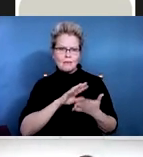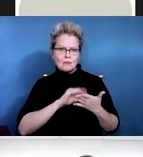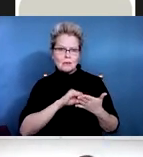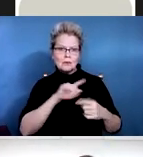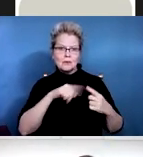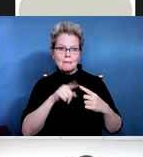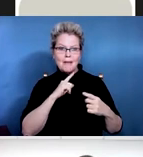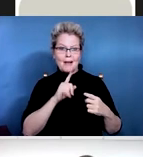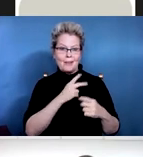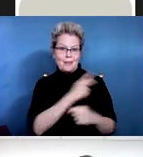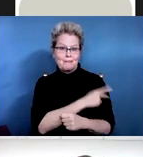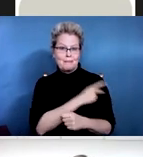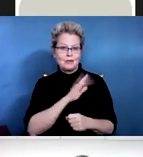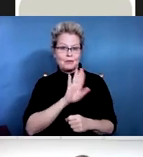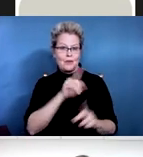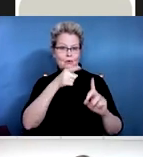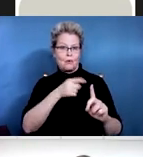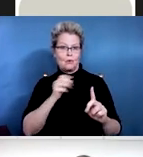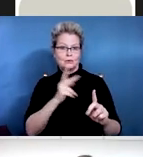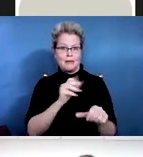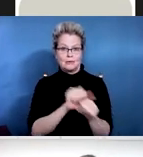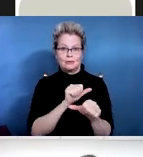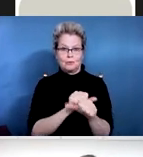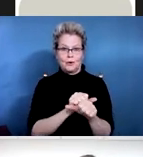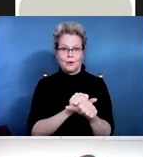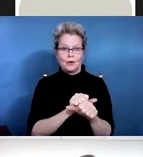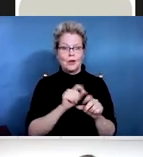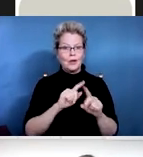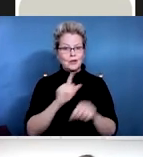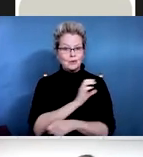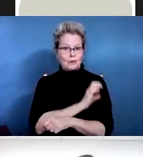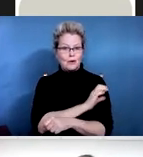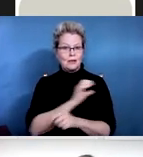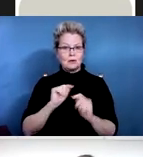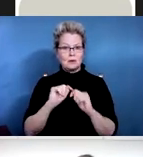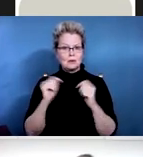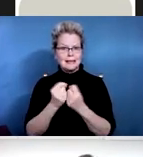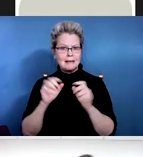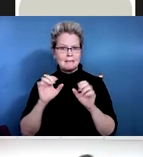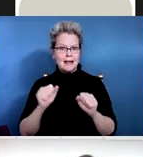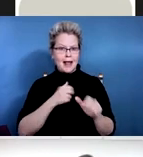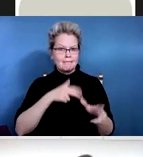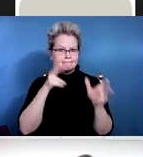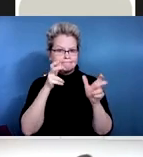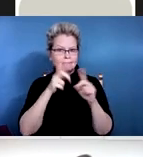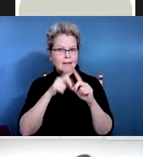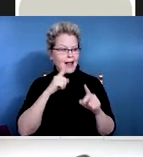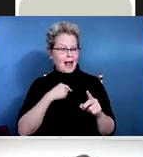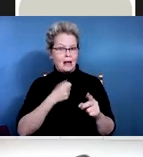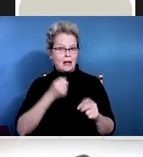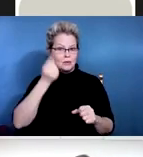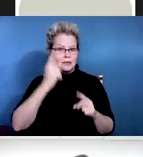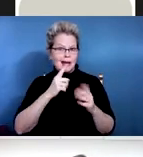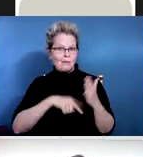So, by attending the team meetings, it allows an opportunity for the clinical team to make referrals for vocational services.